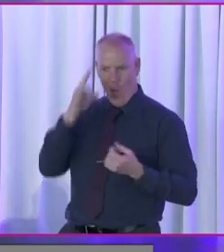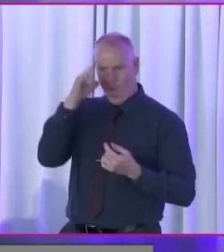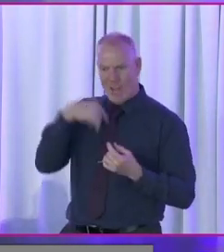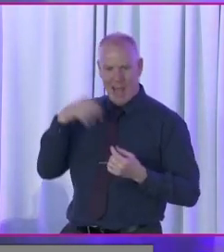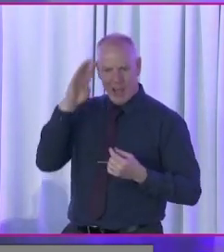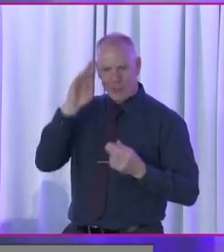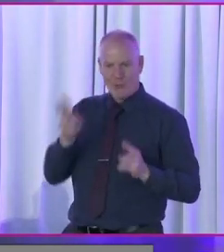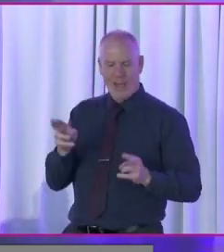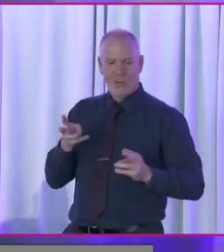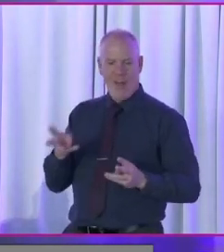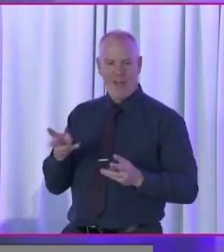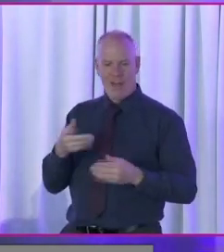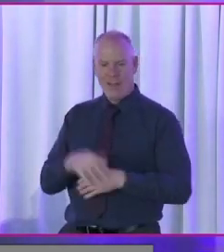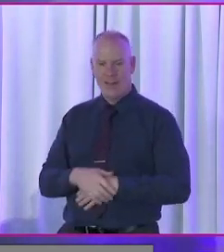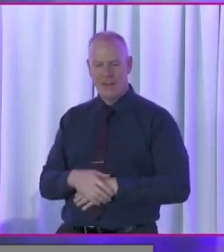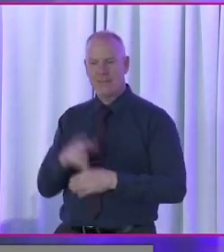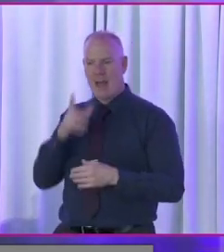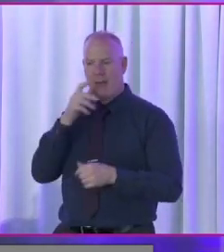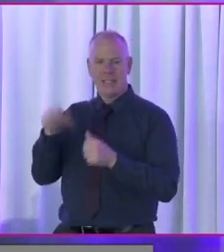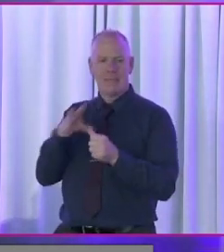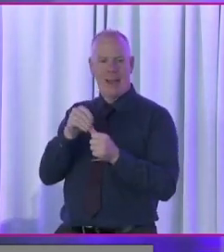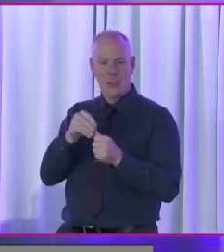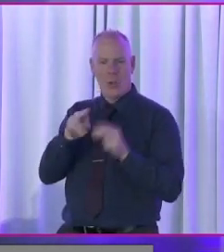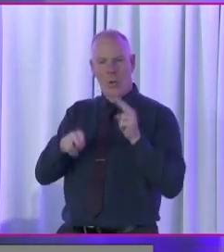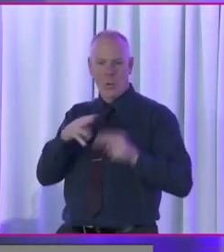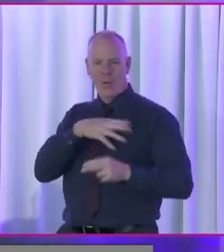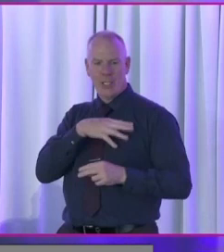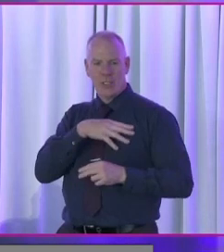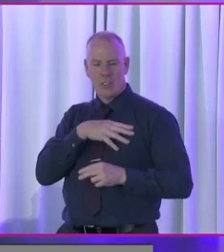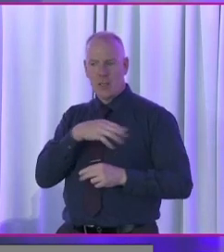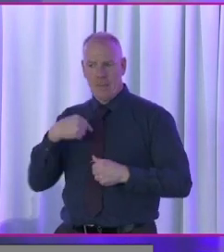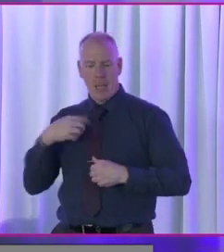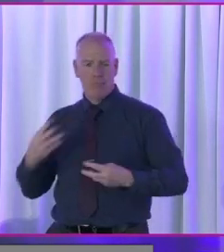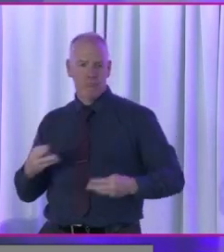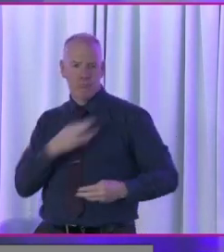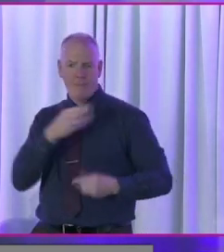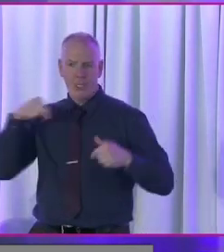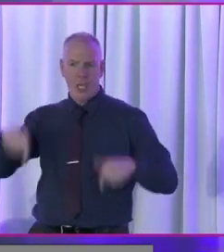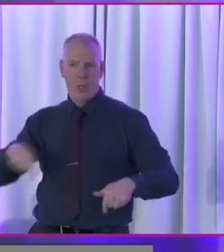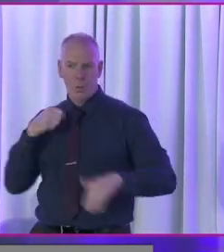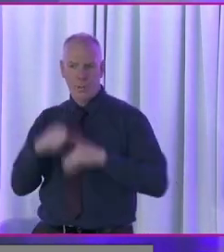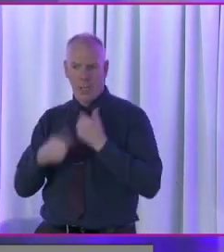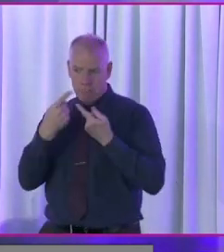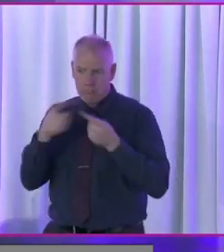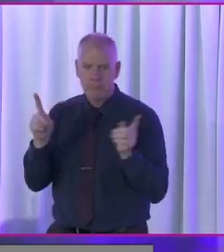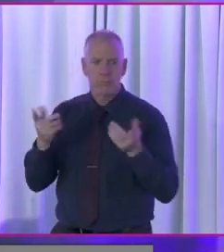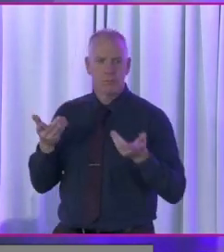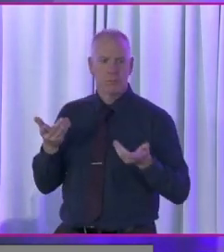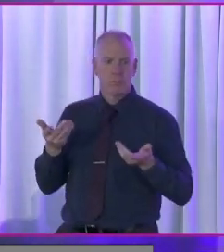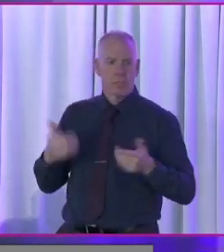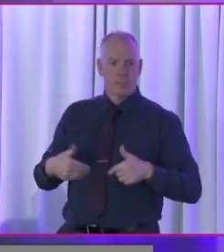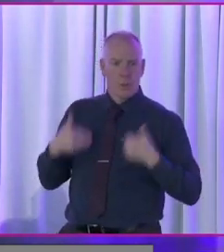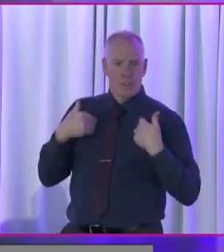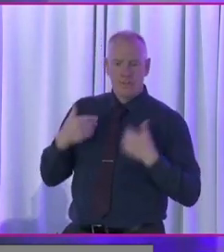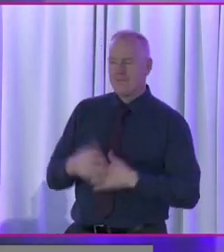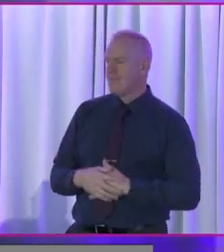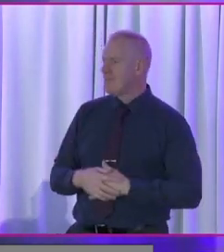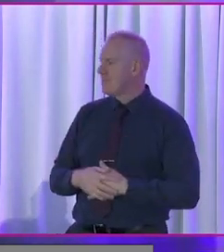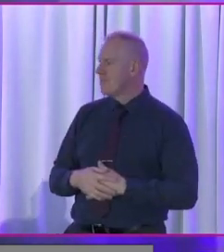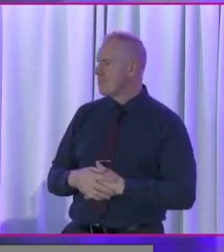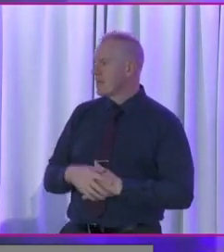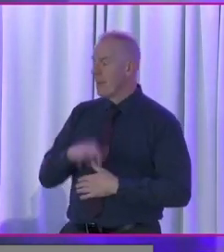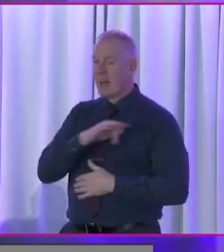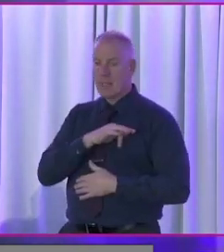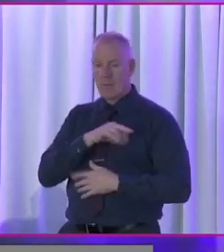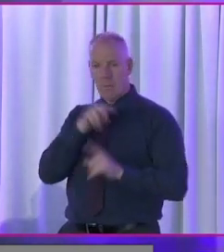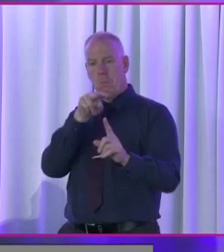It's great privilege to be here to address you here today. And I've been